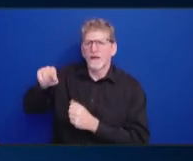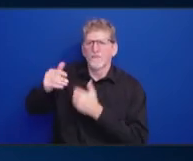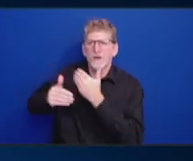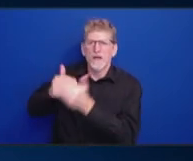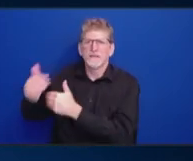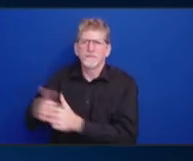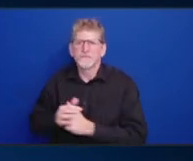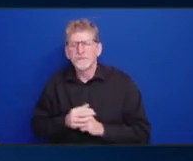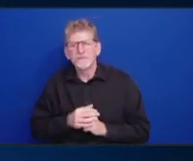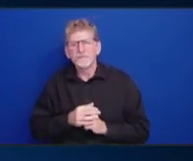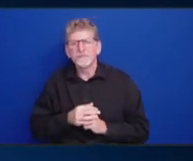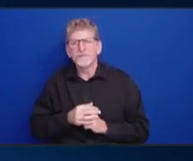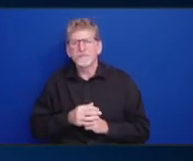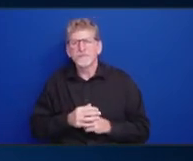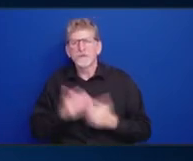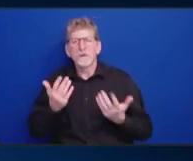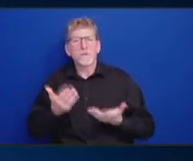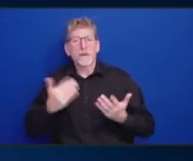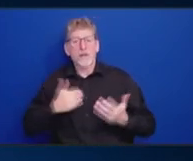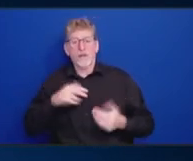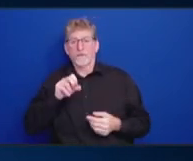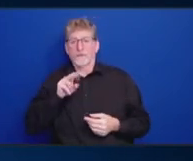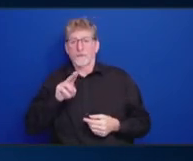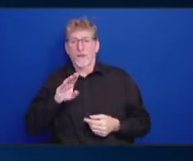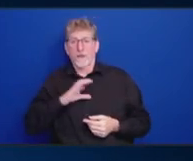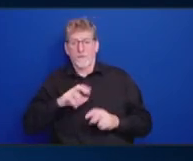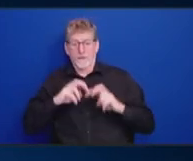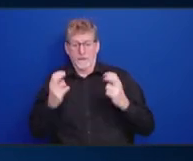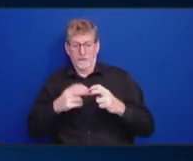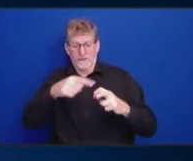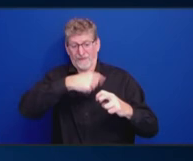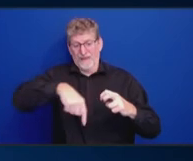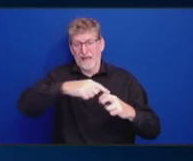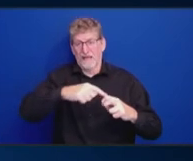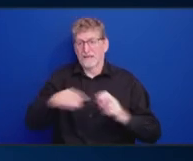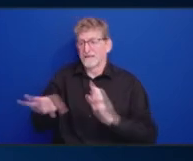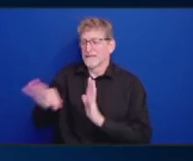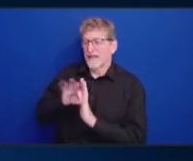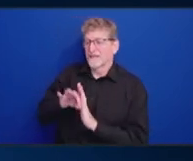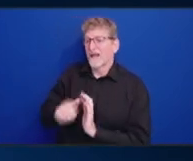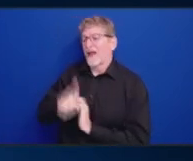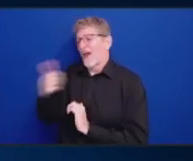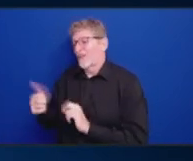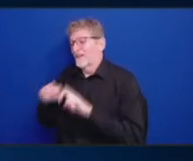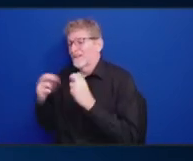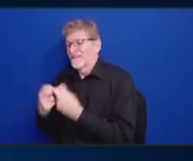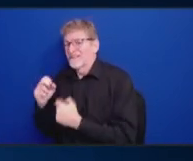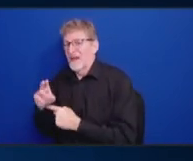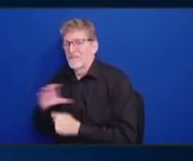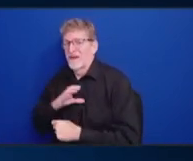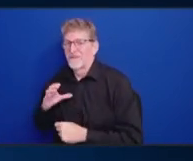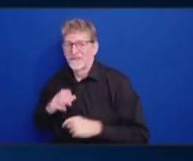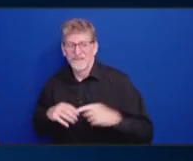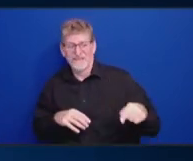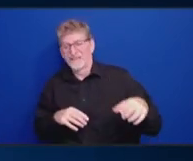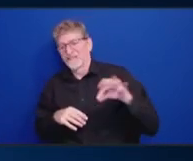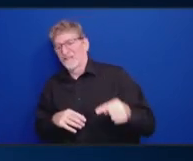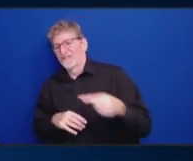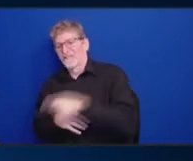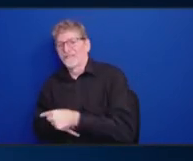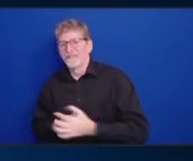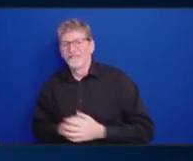thing is, is that, of course, there's a separation of issues versus broad categories of concern.